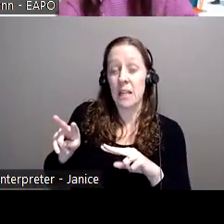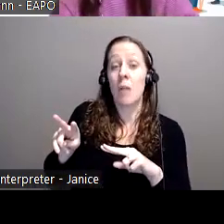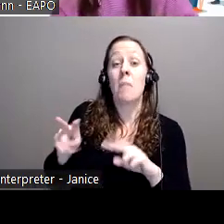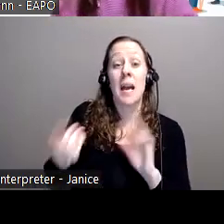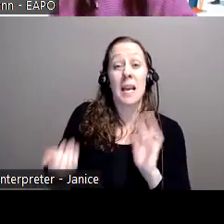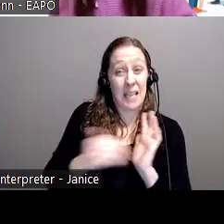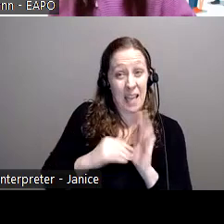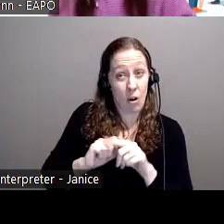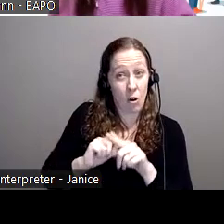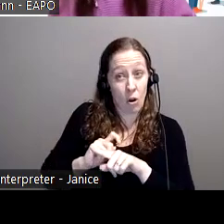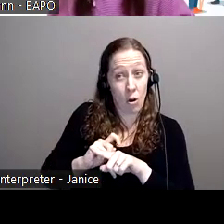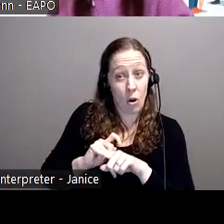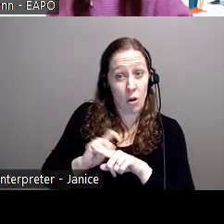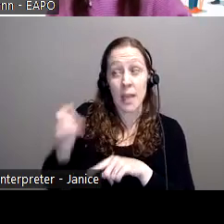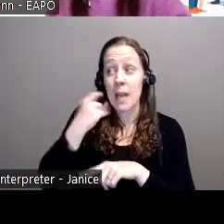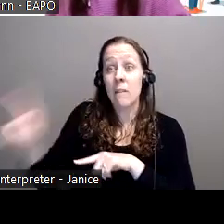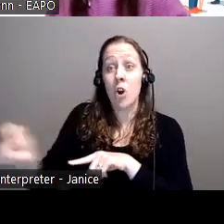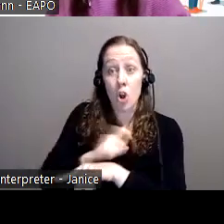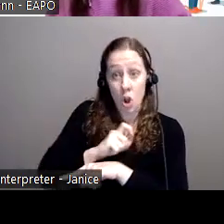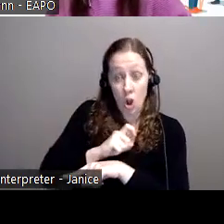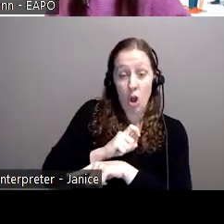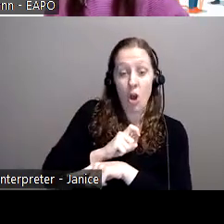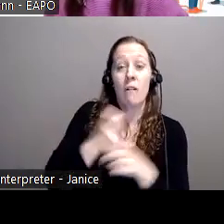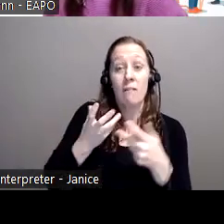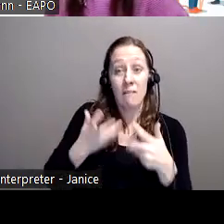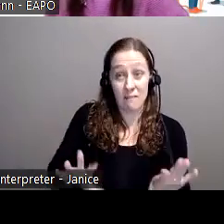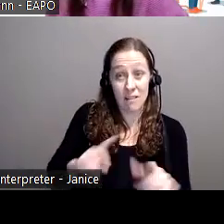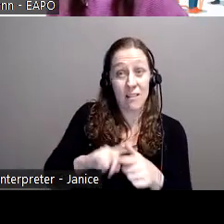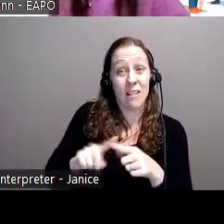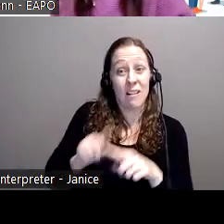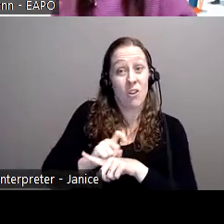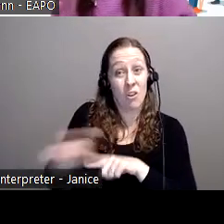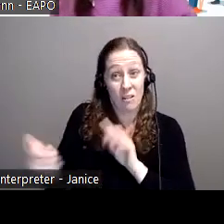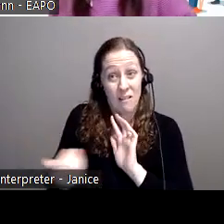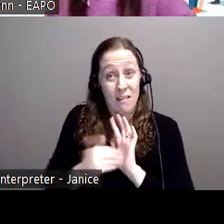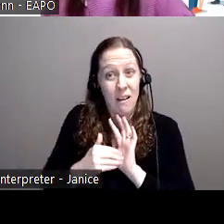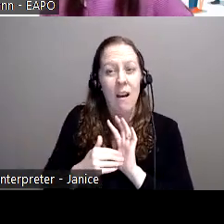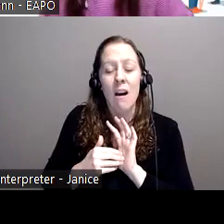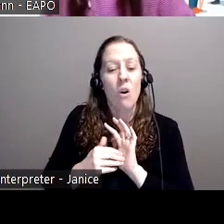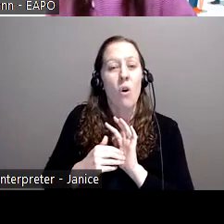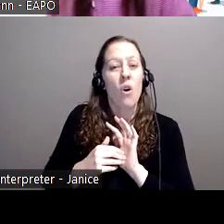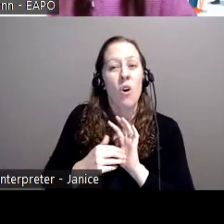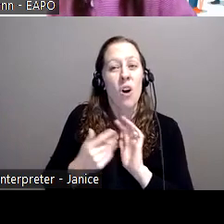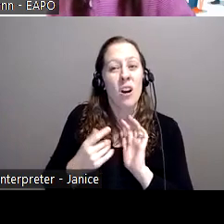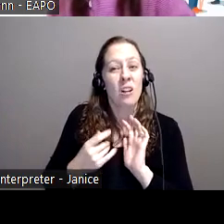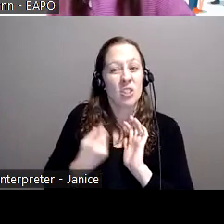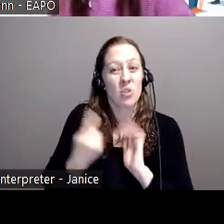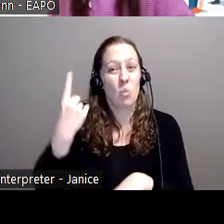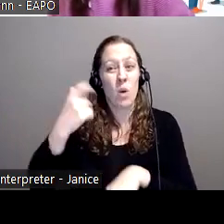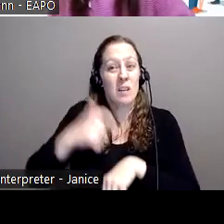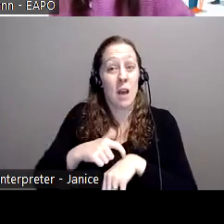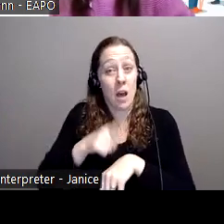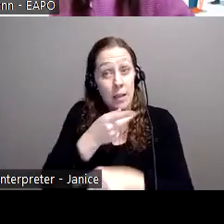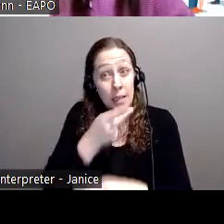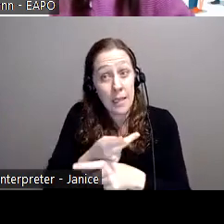that individual when they do call just to see how they're doing or, um, and that communication, or is it just that one phone call and you don't keep data